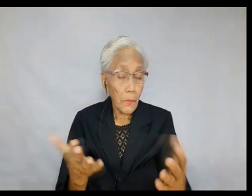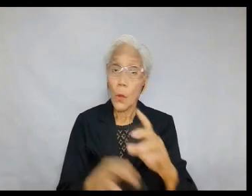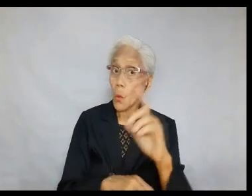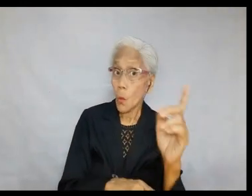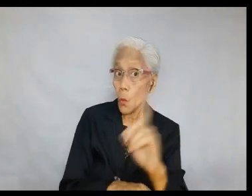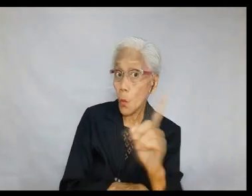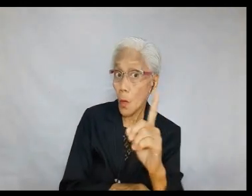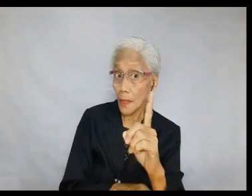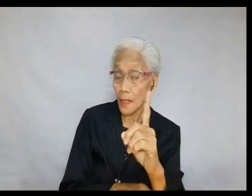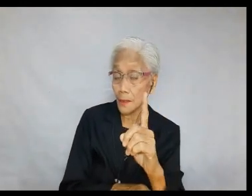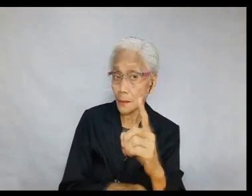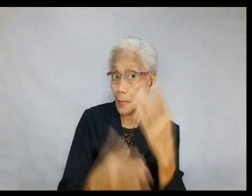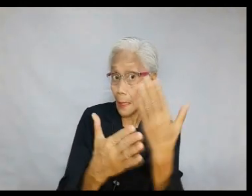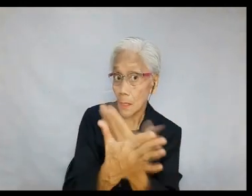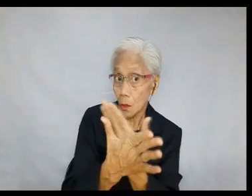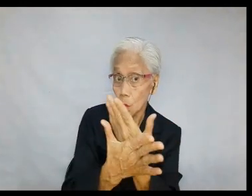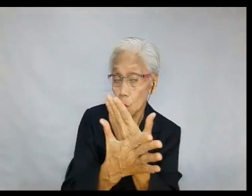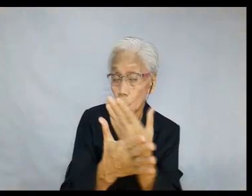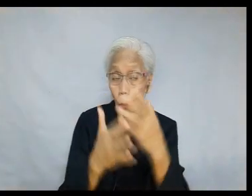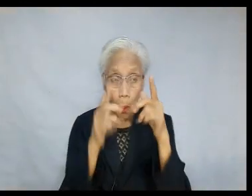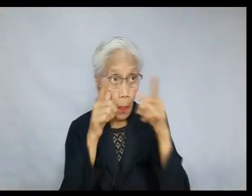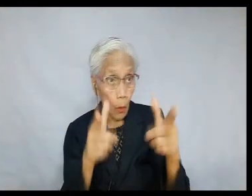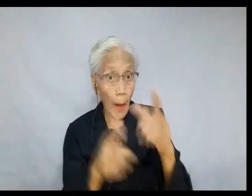So, what does fashion